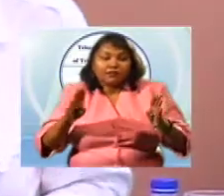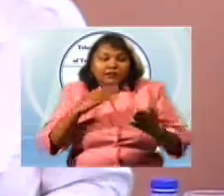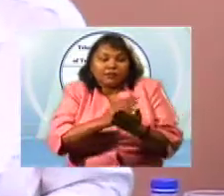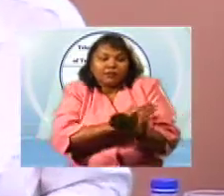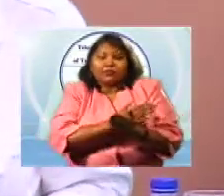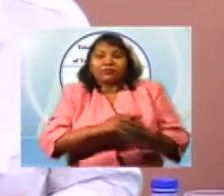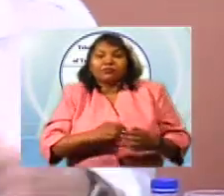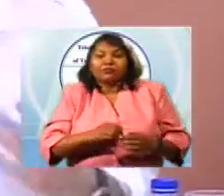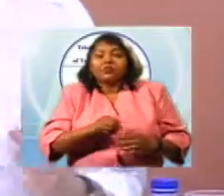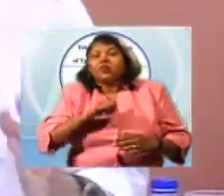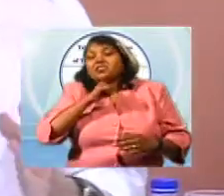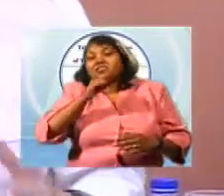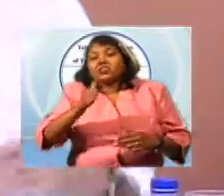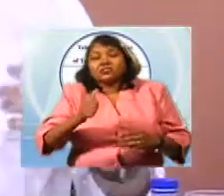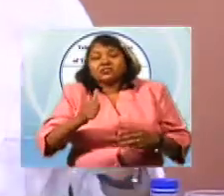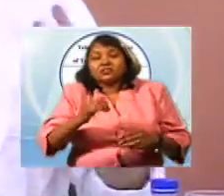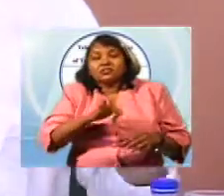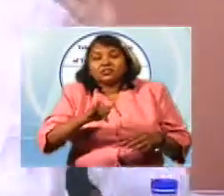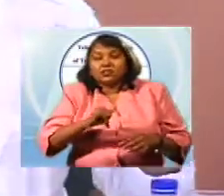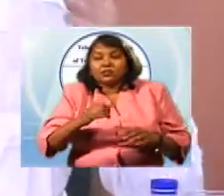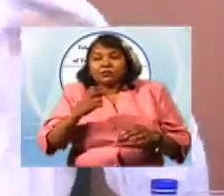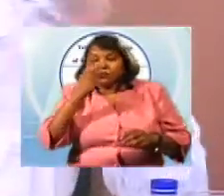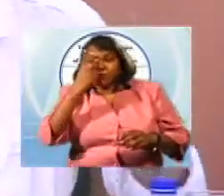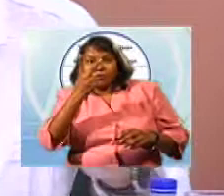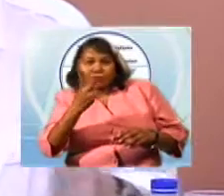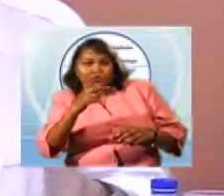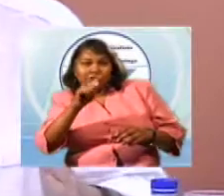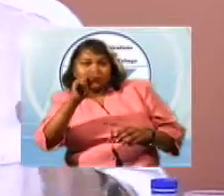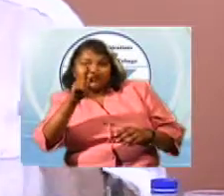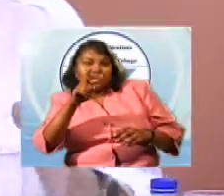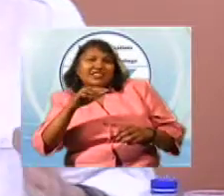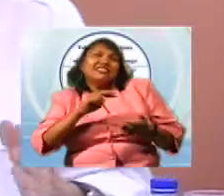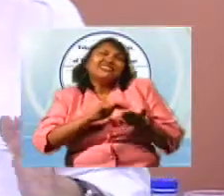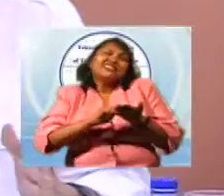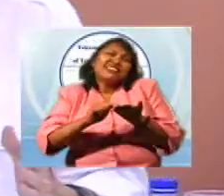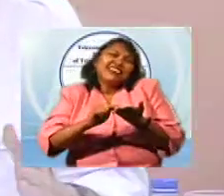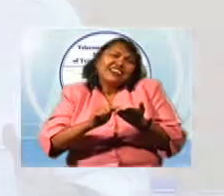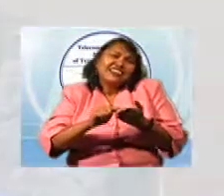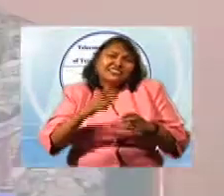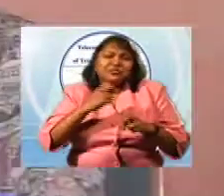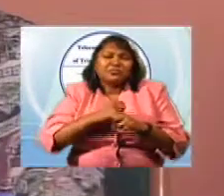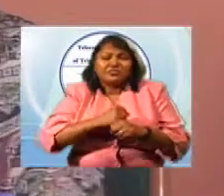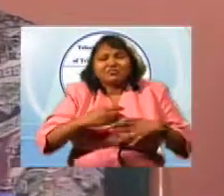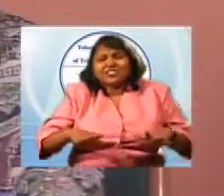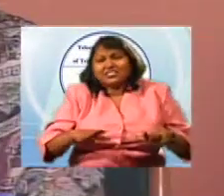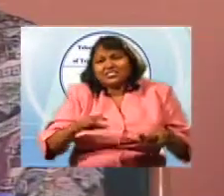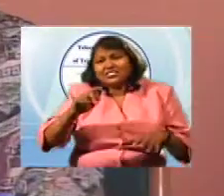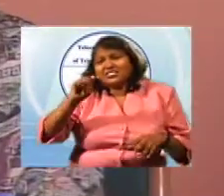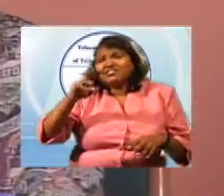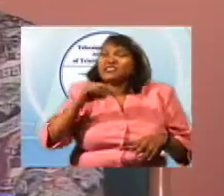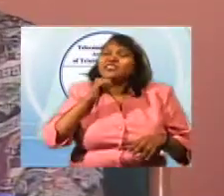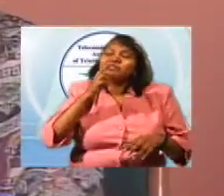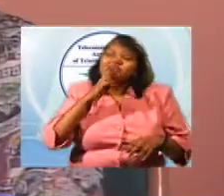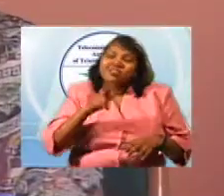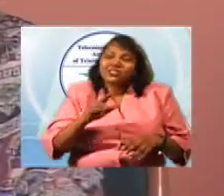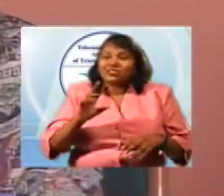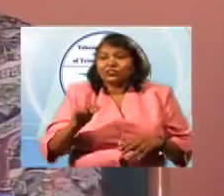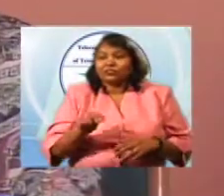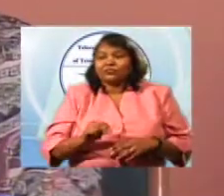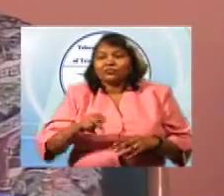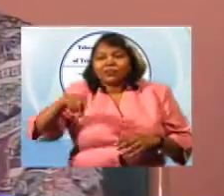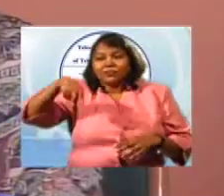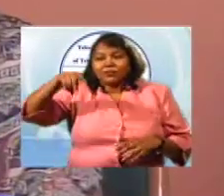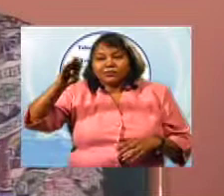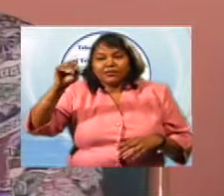entertainment situation. sit back in your chair and say, that was nice, I can go to sleep now after a hard day's work. Public service broadcasting